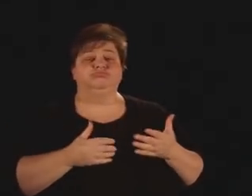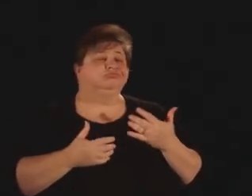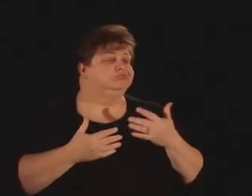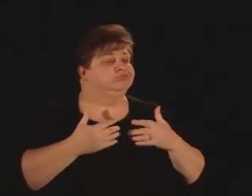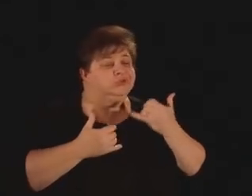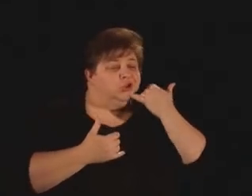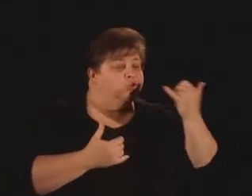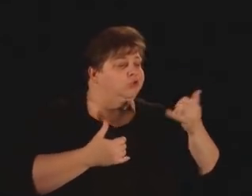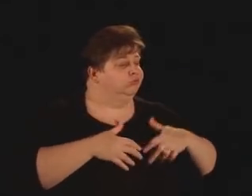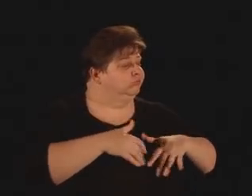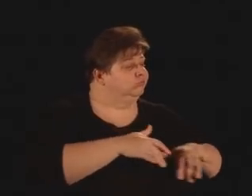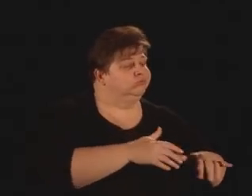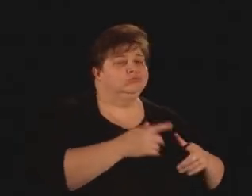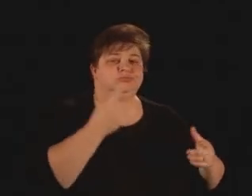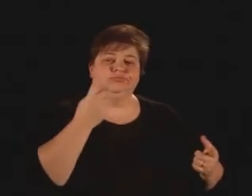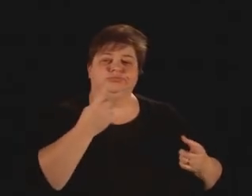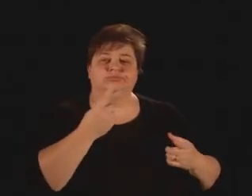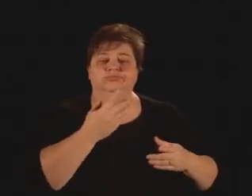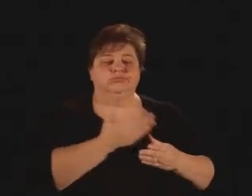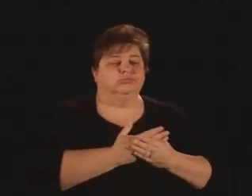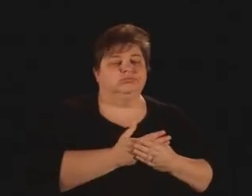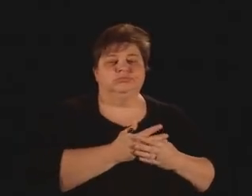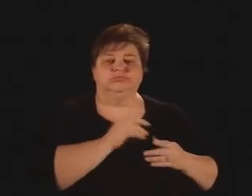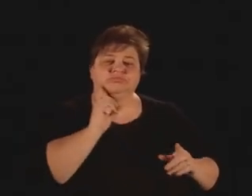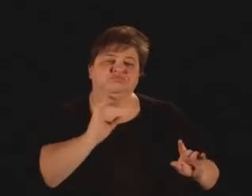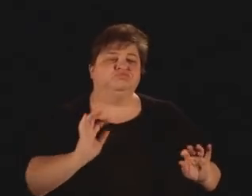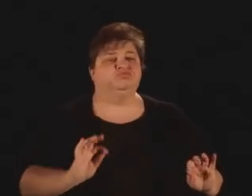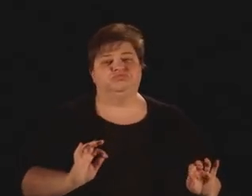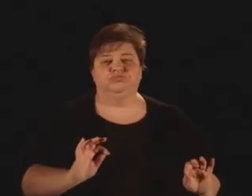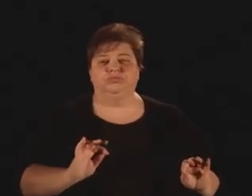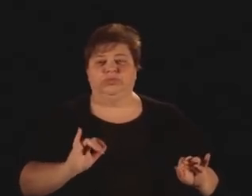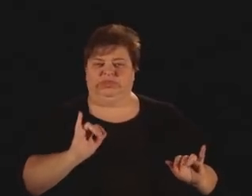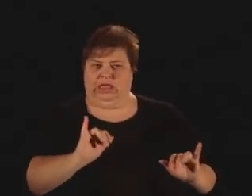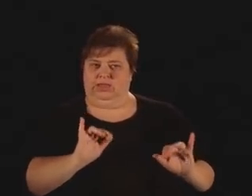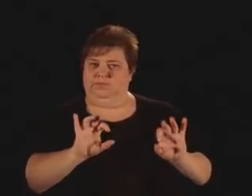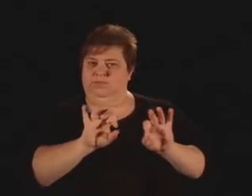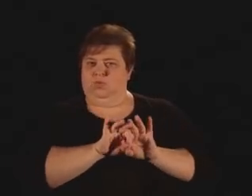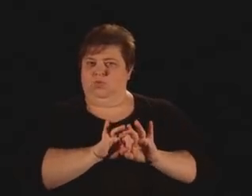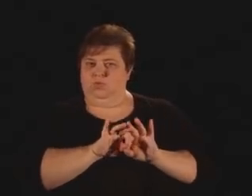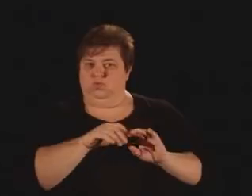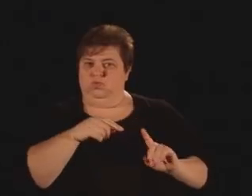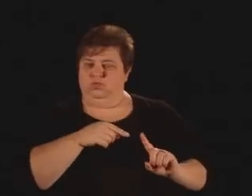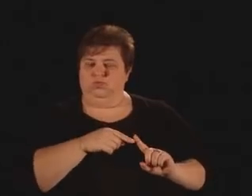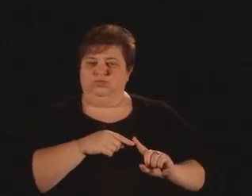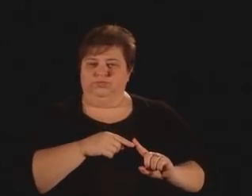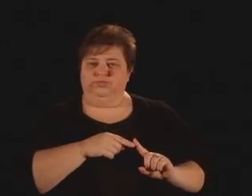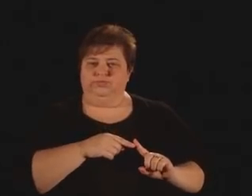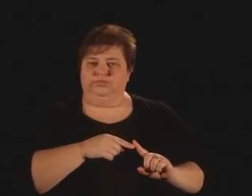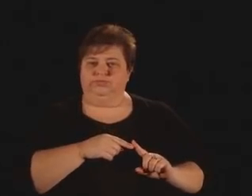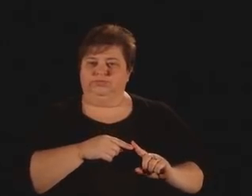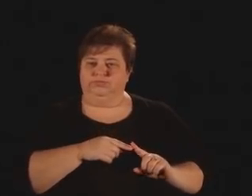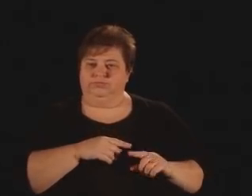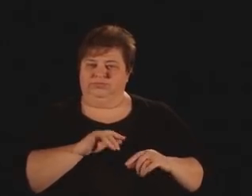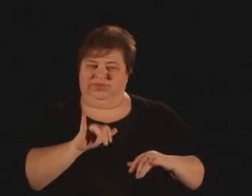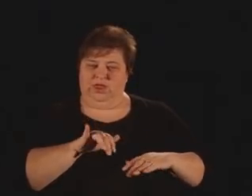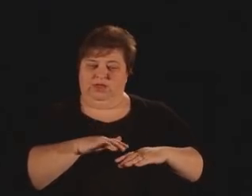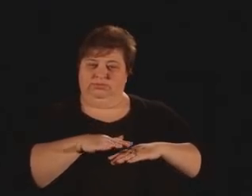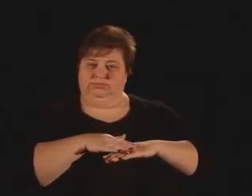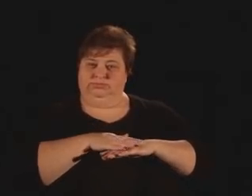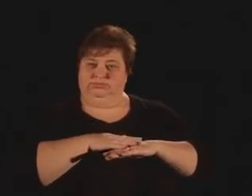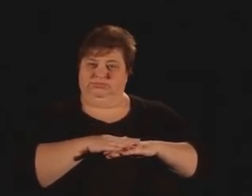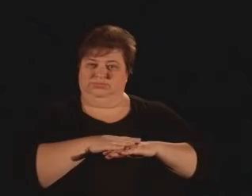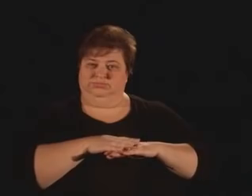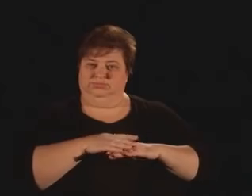usher her to the door. That part's important. Now, at first glance, this may look like a simple affirmative statement.